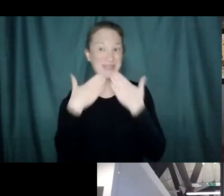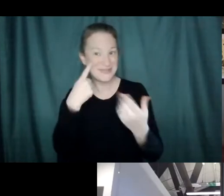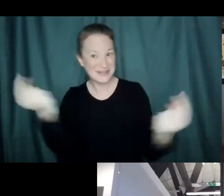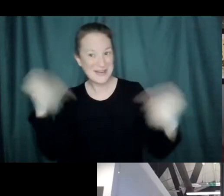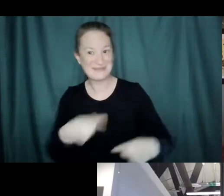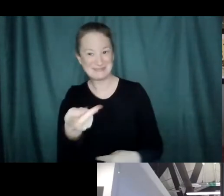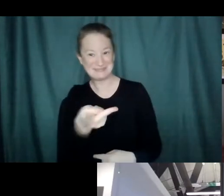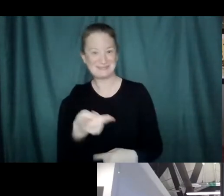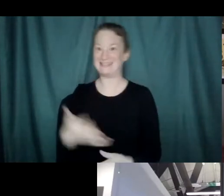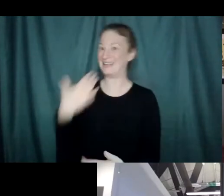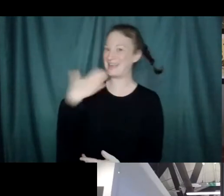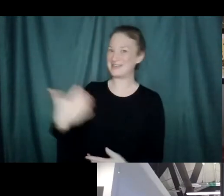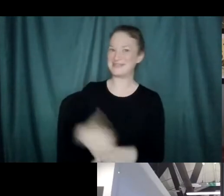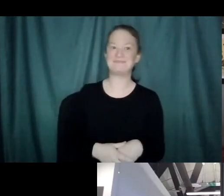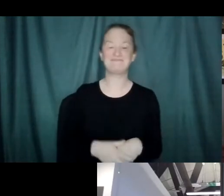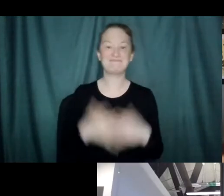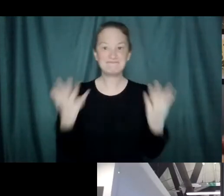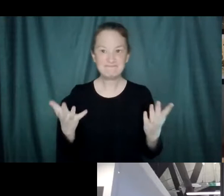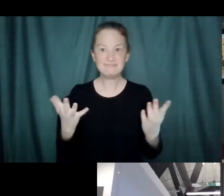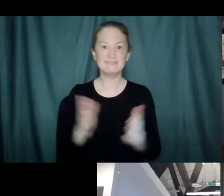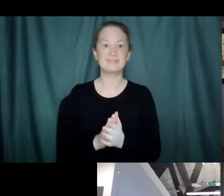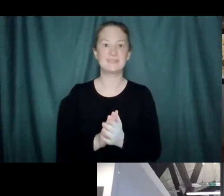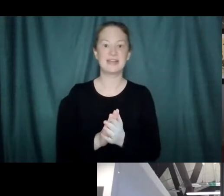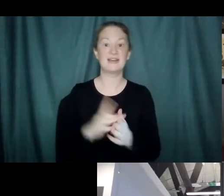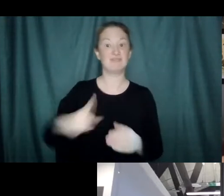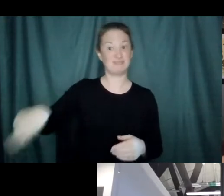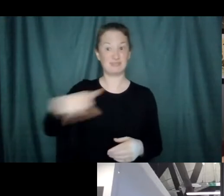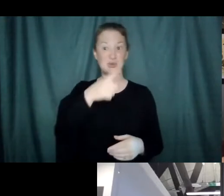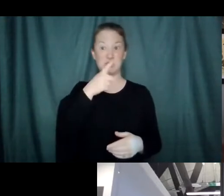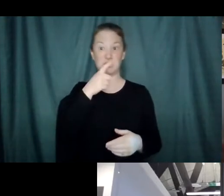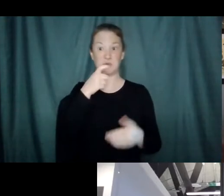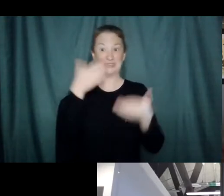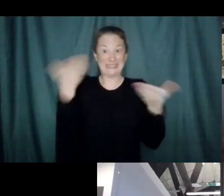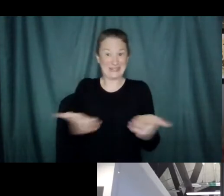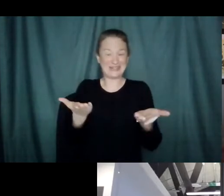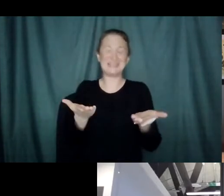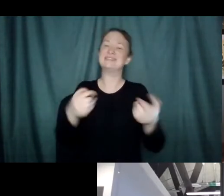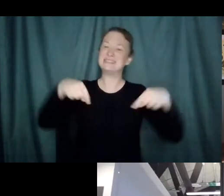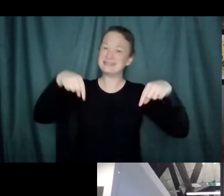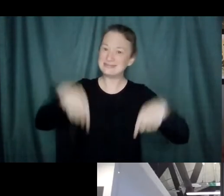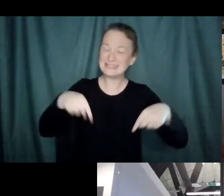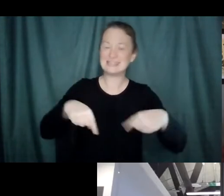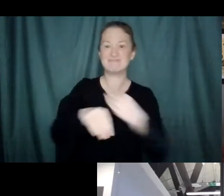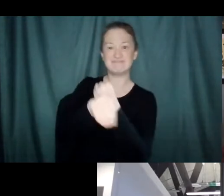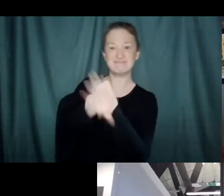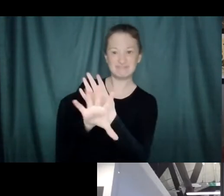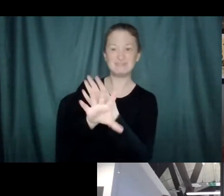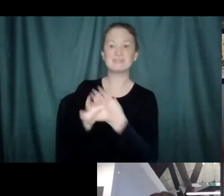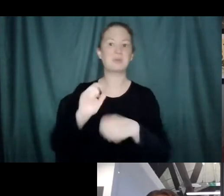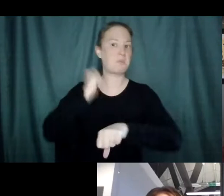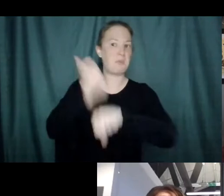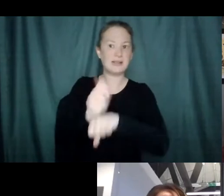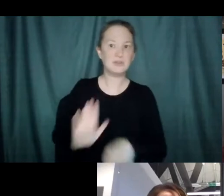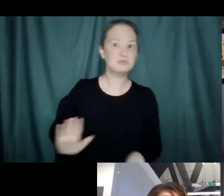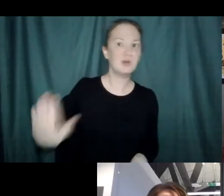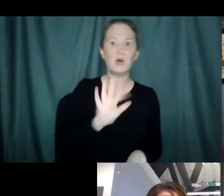Thank you. Great. So everybody at home, these sessions are almost entirely based on your curiosity. So if you